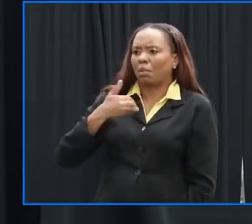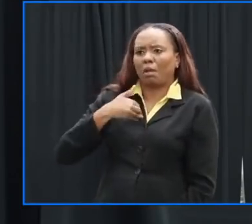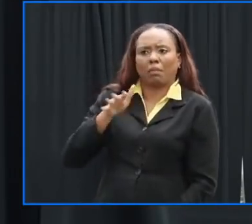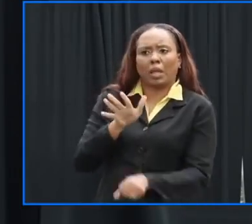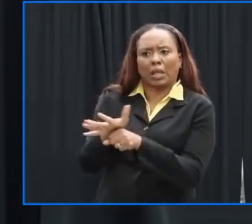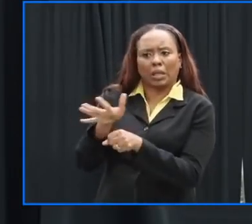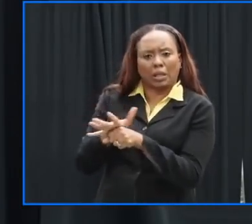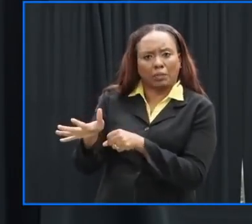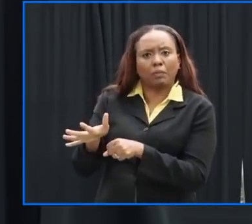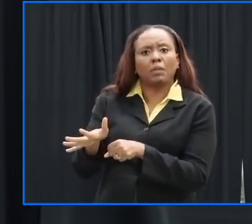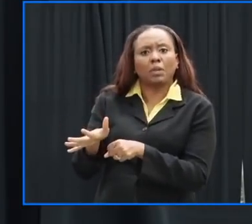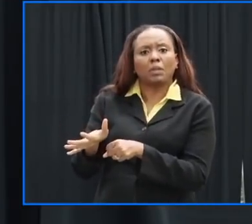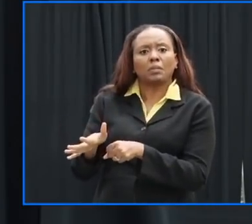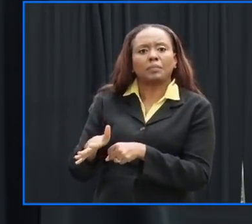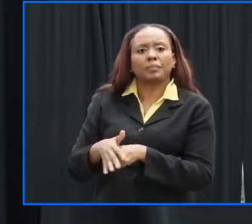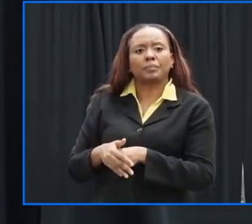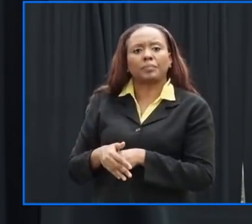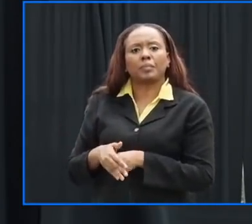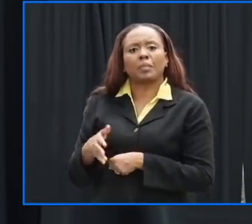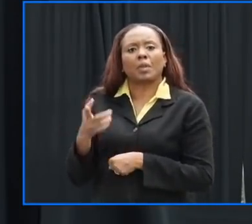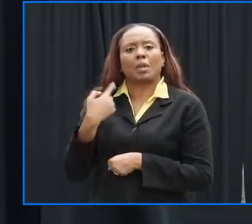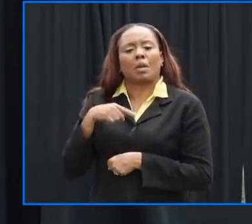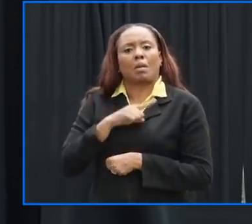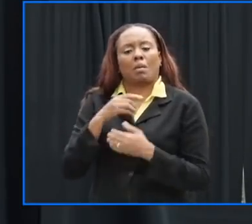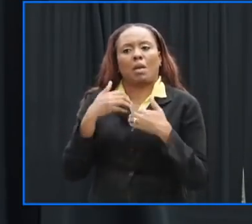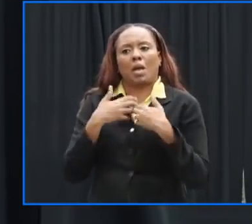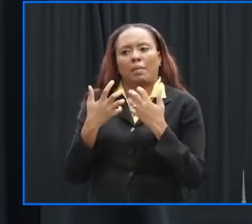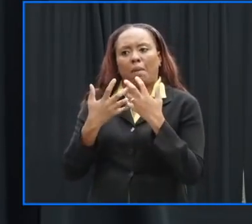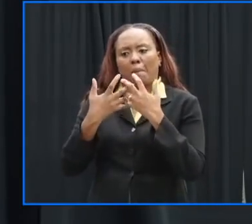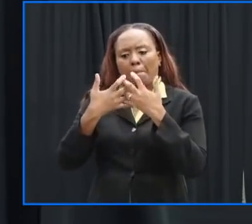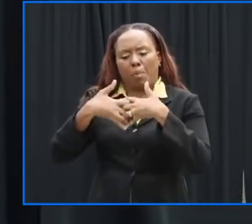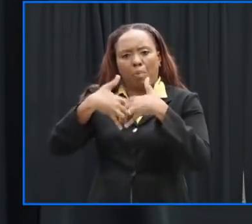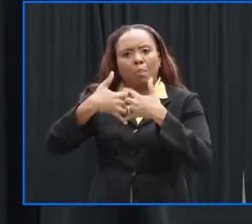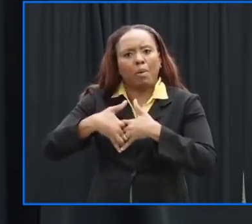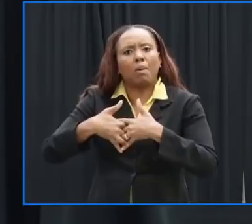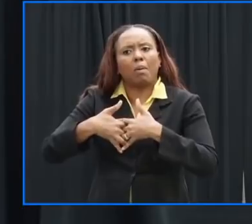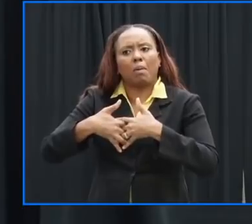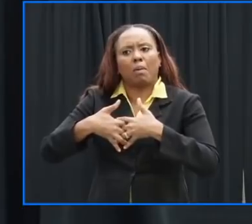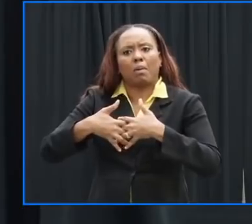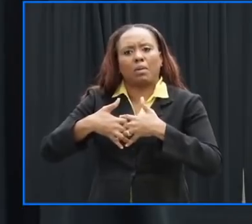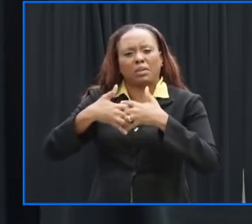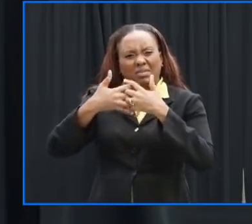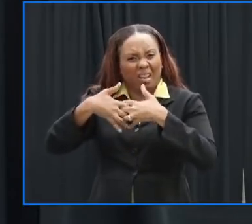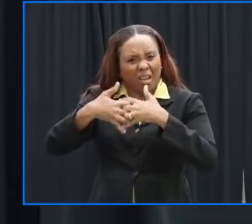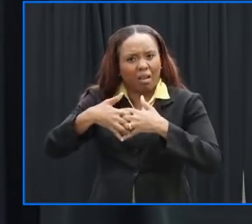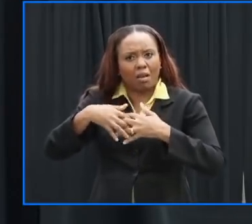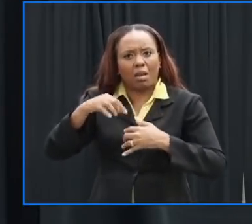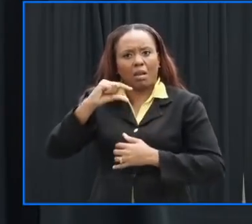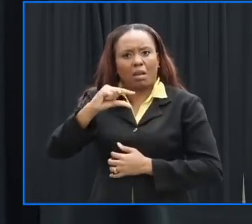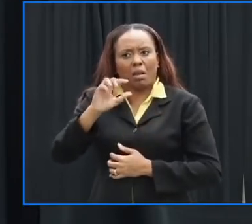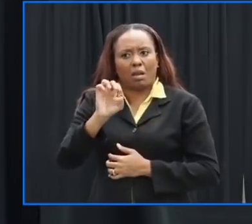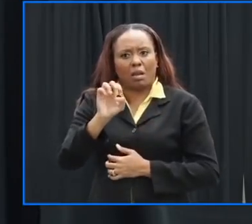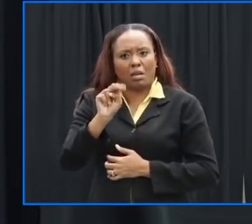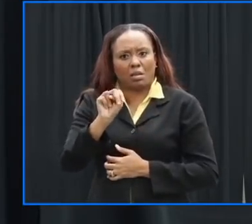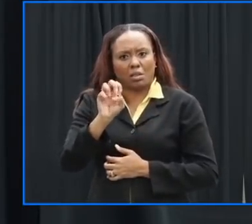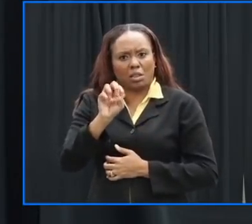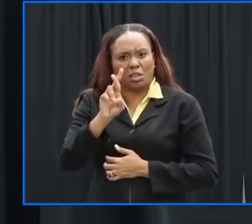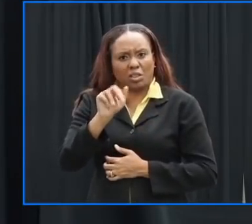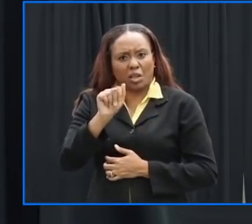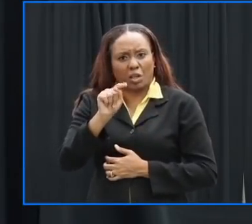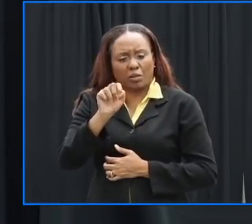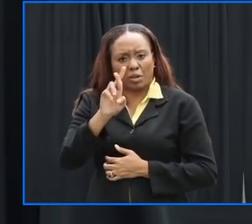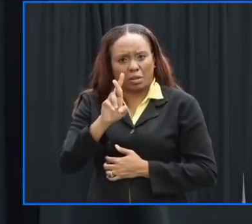we've secured an additional number of standby generators to help and to deploy to be deployed to various facilities as need be